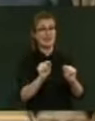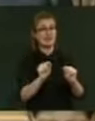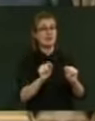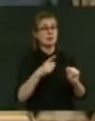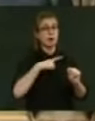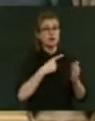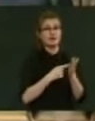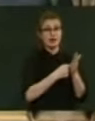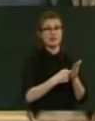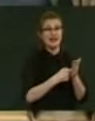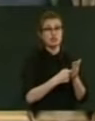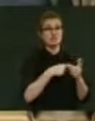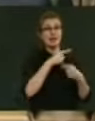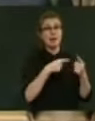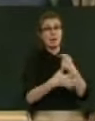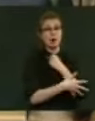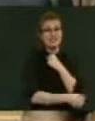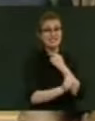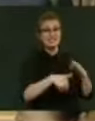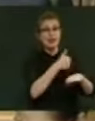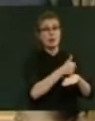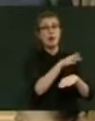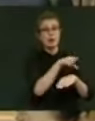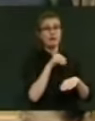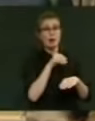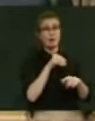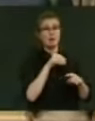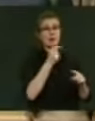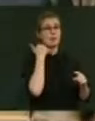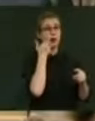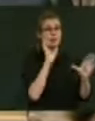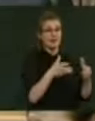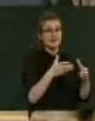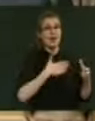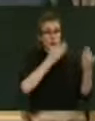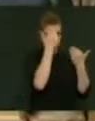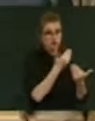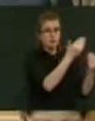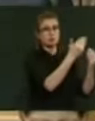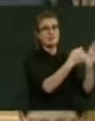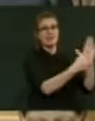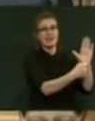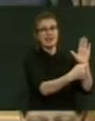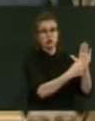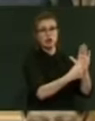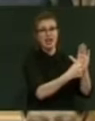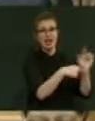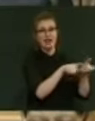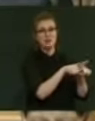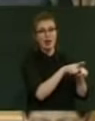Māori Party, and I attribute the former leader of the Māori Party, Tarianatūria. Mr Speaker, today the Government announced